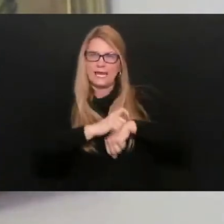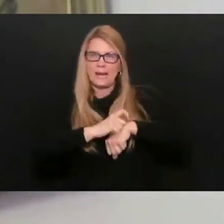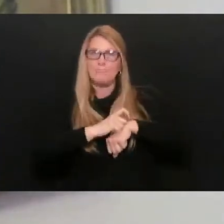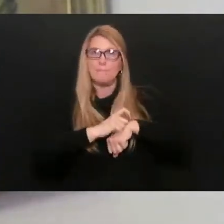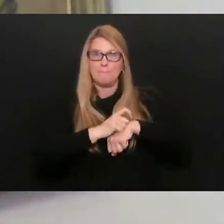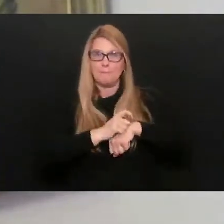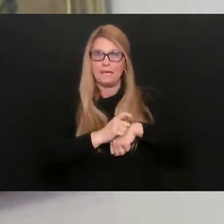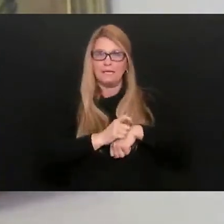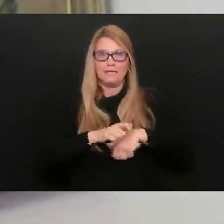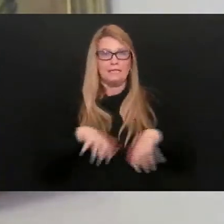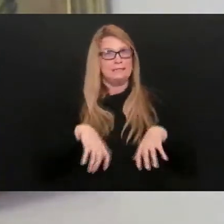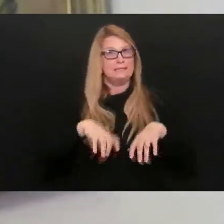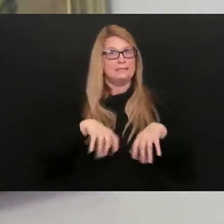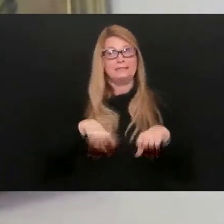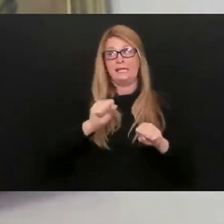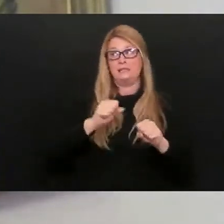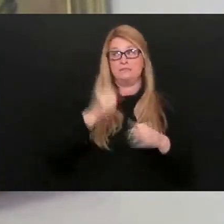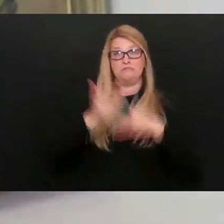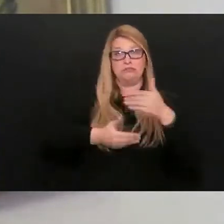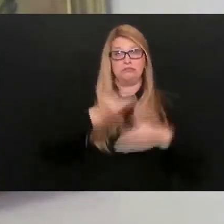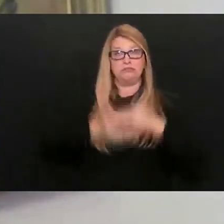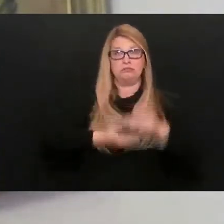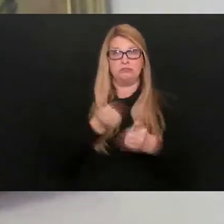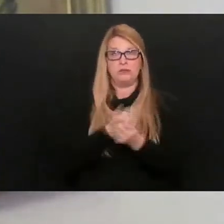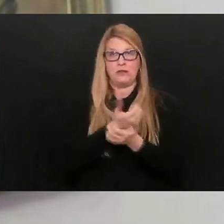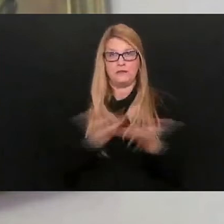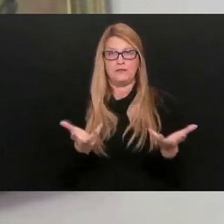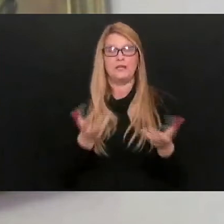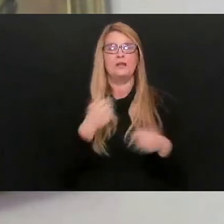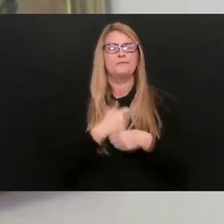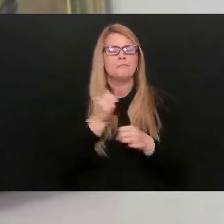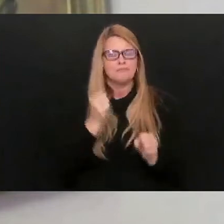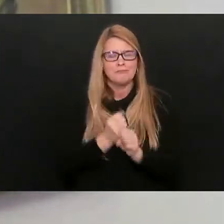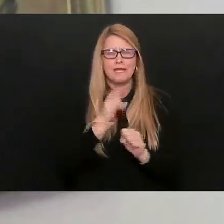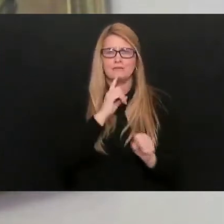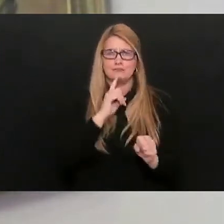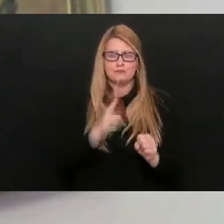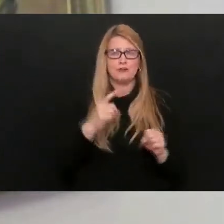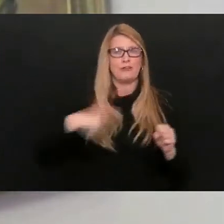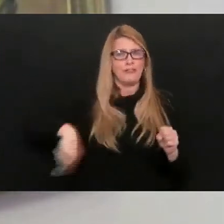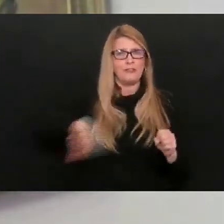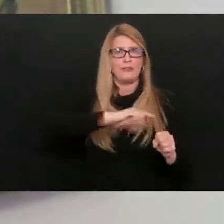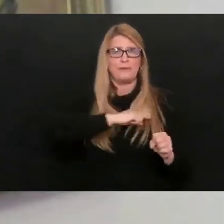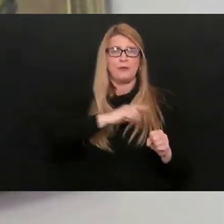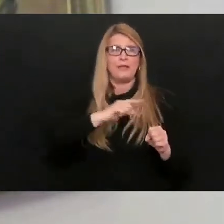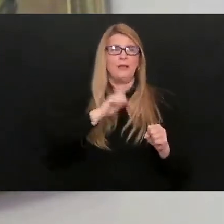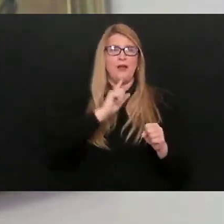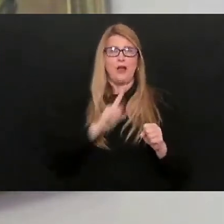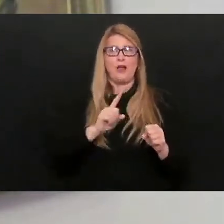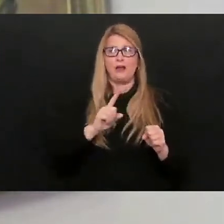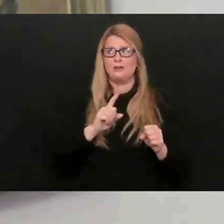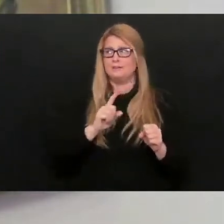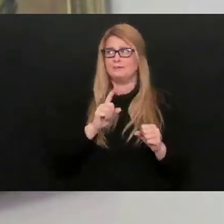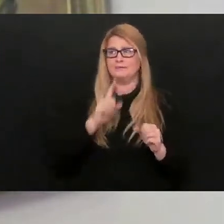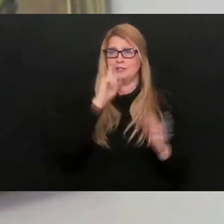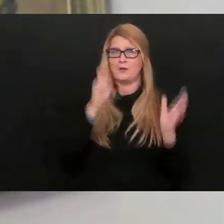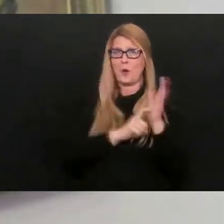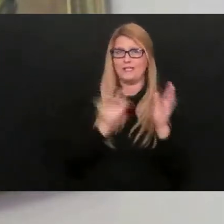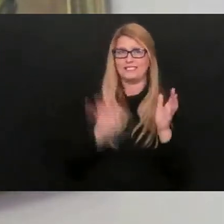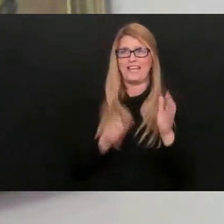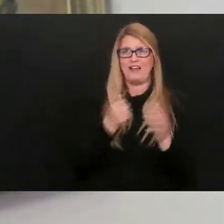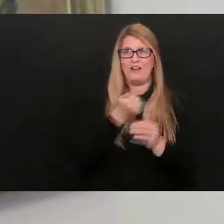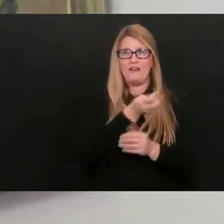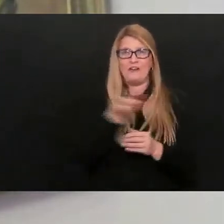to go through this. We do want to reassure everyone that this is taking place over the last few days, and it is a